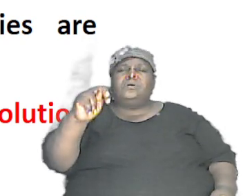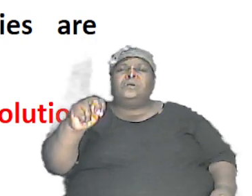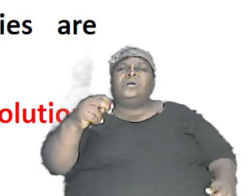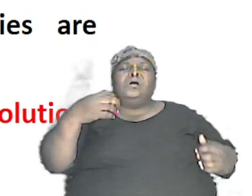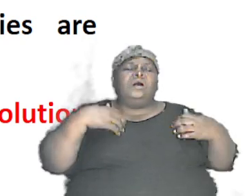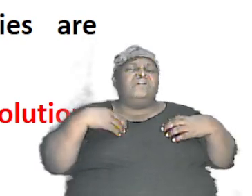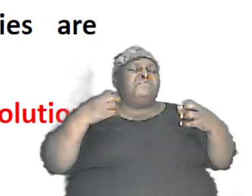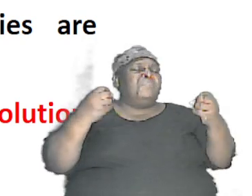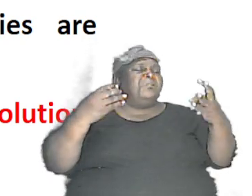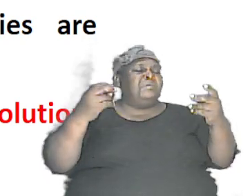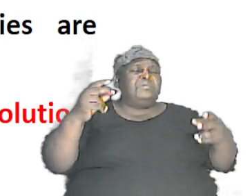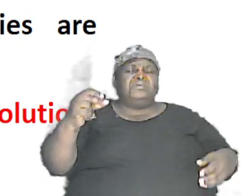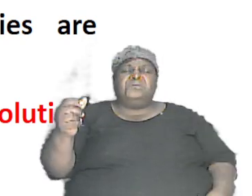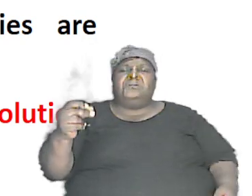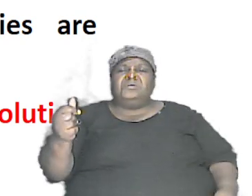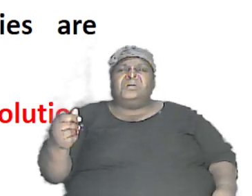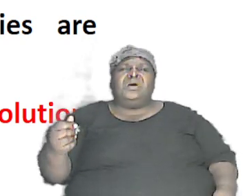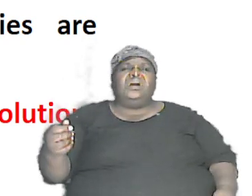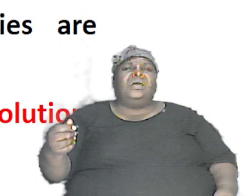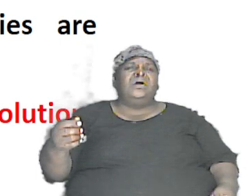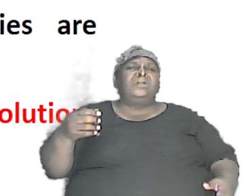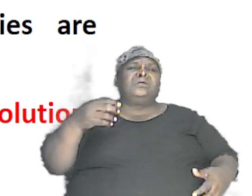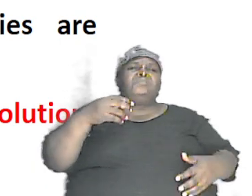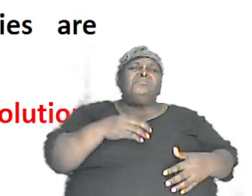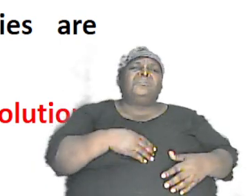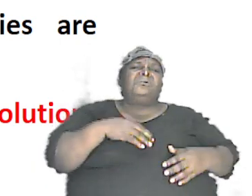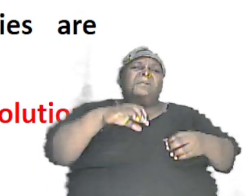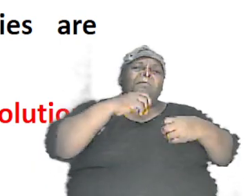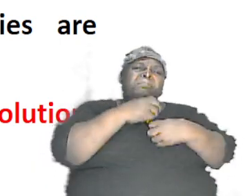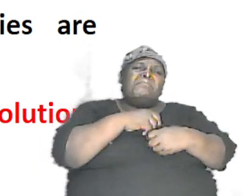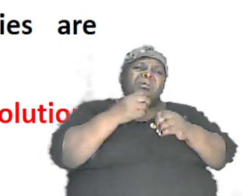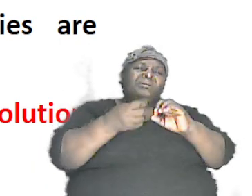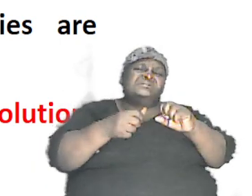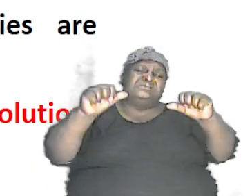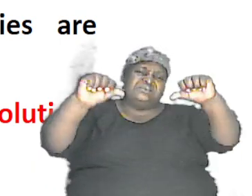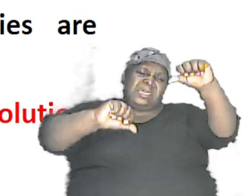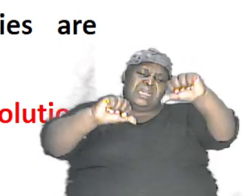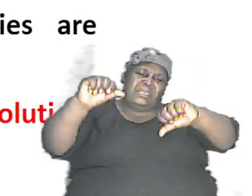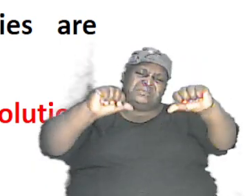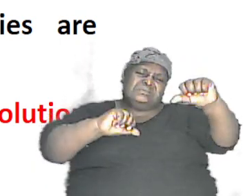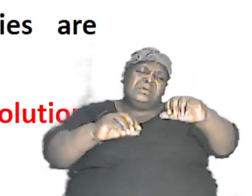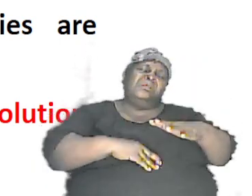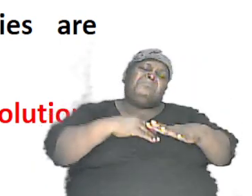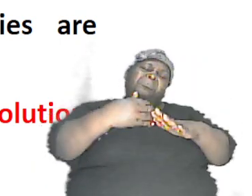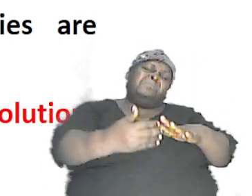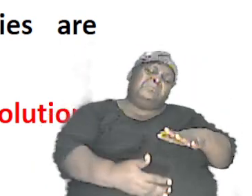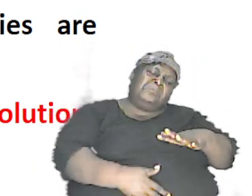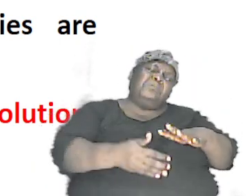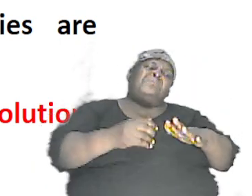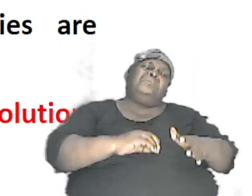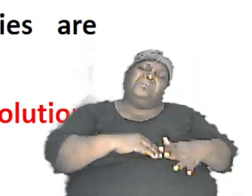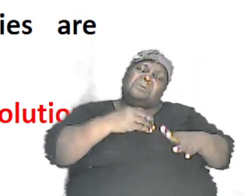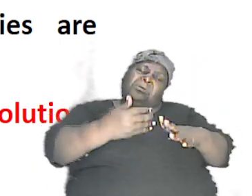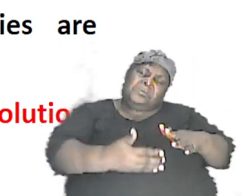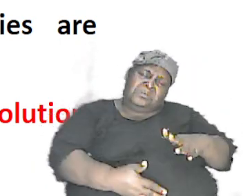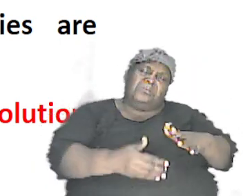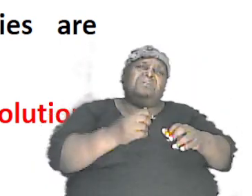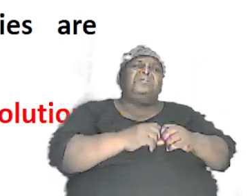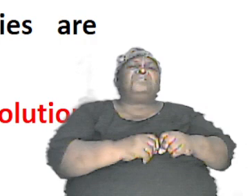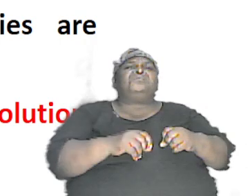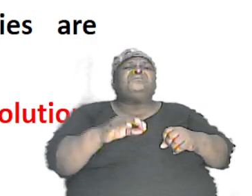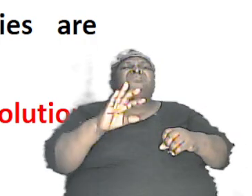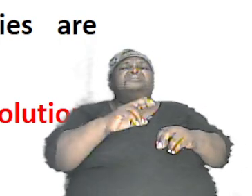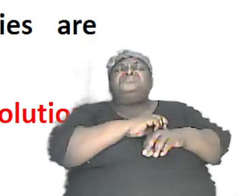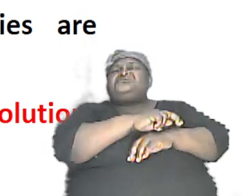start to interbreed and they interbreed you might have a new species a new breed being formed and they further breed and you have so that is just